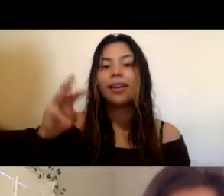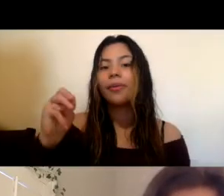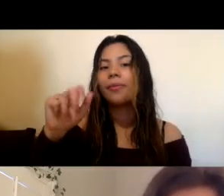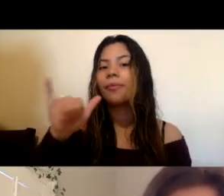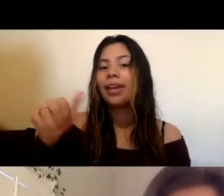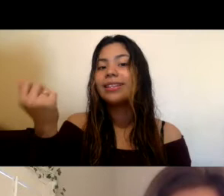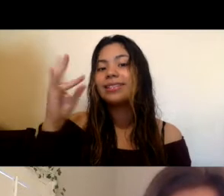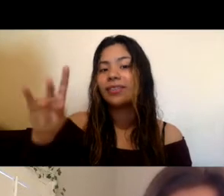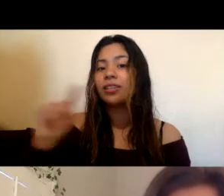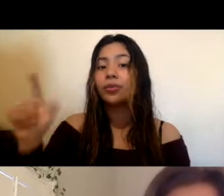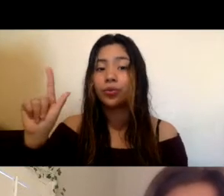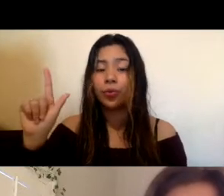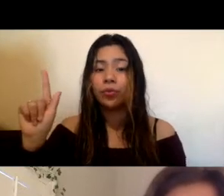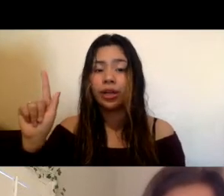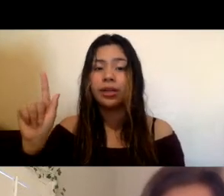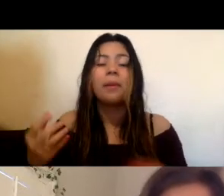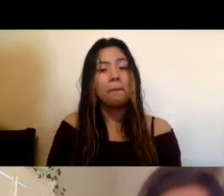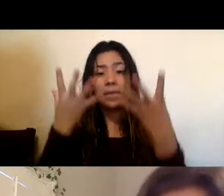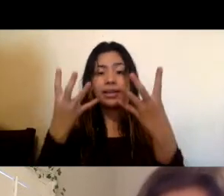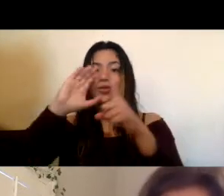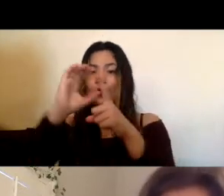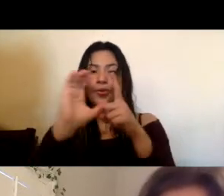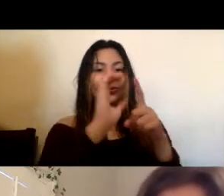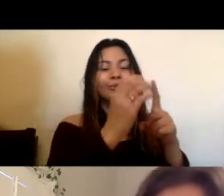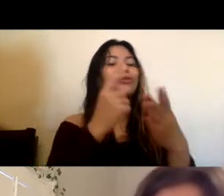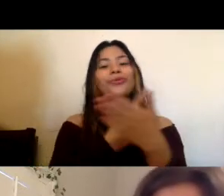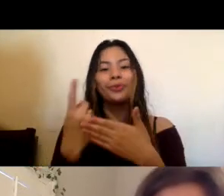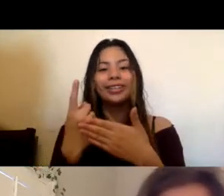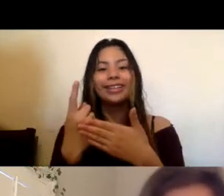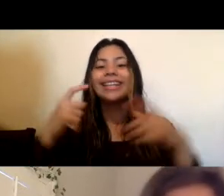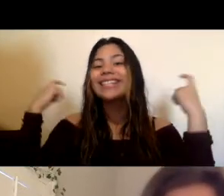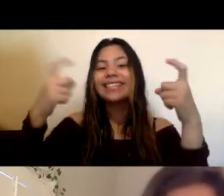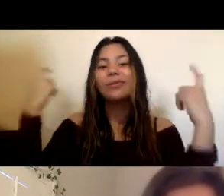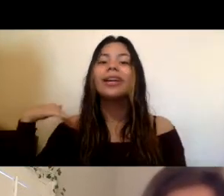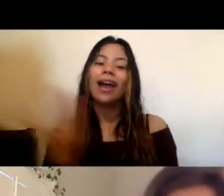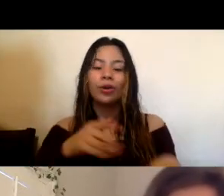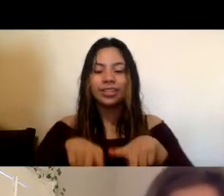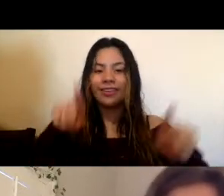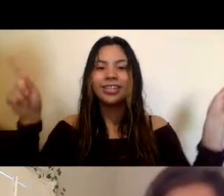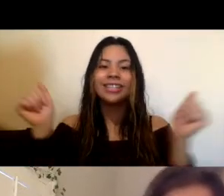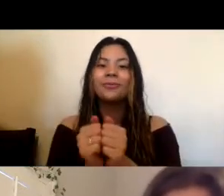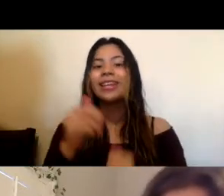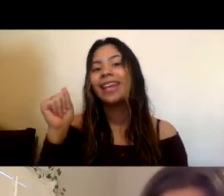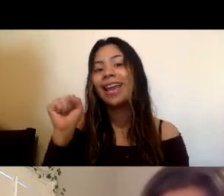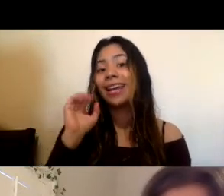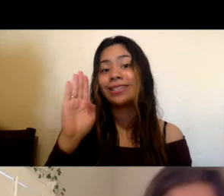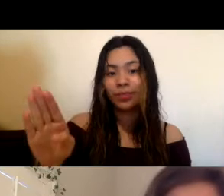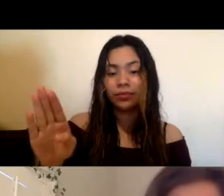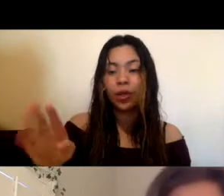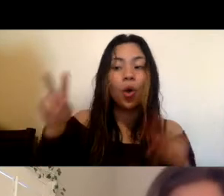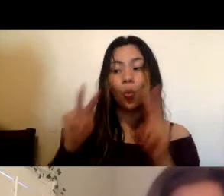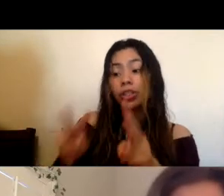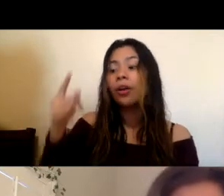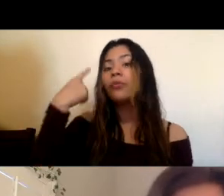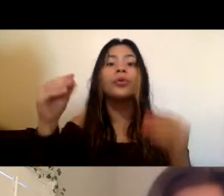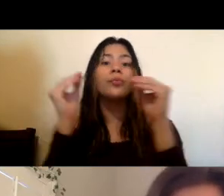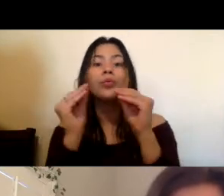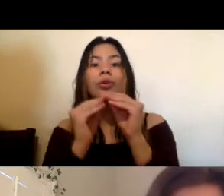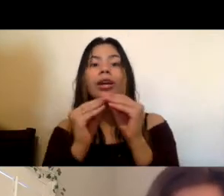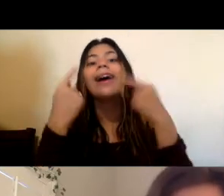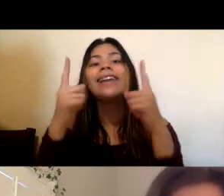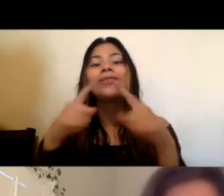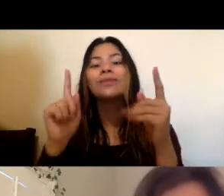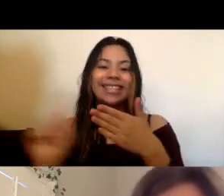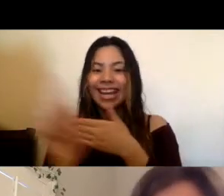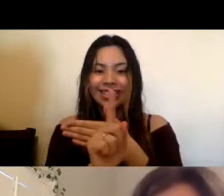17th to 21st is multicultural week celebrate our diversity with asb watch out for more